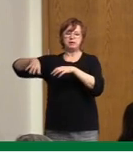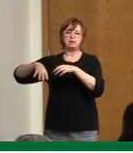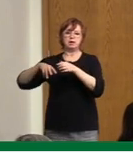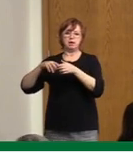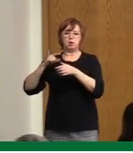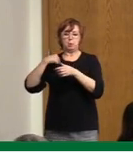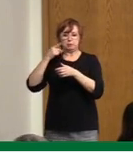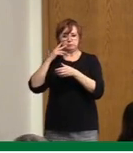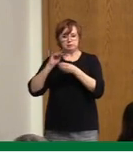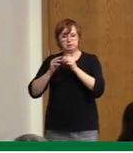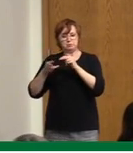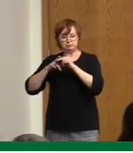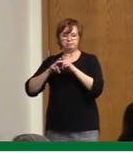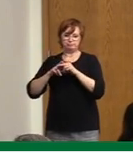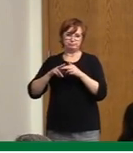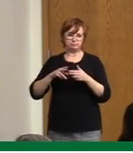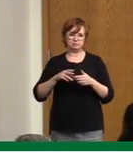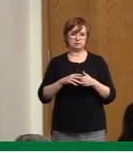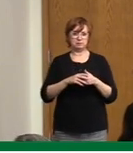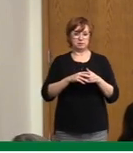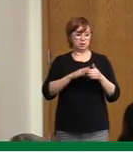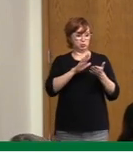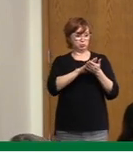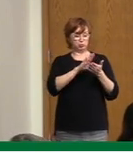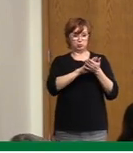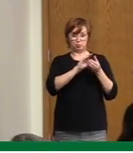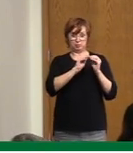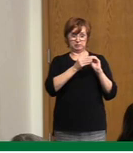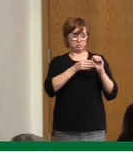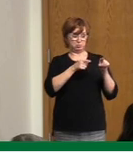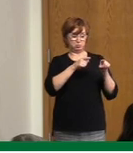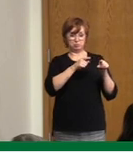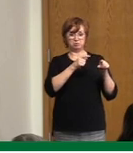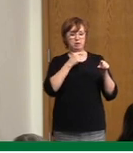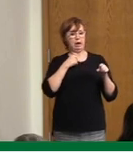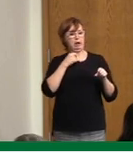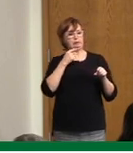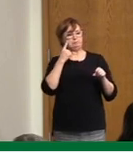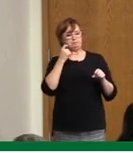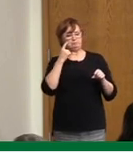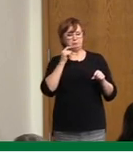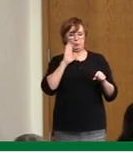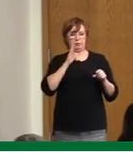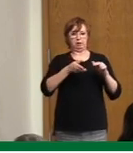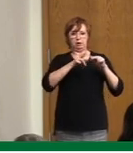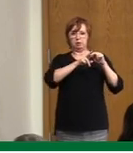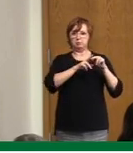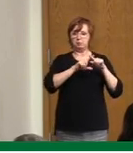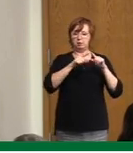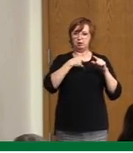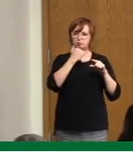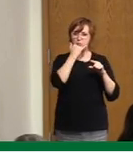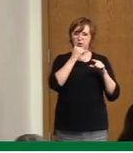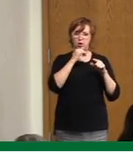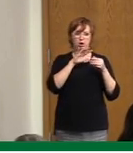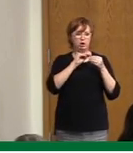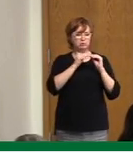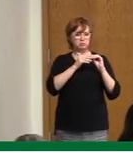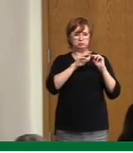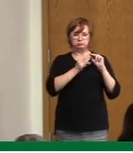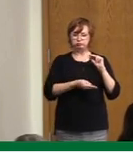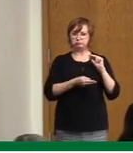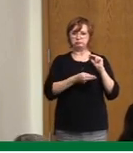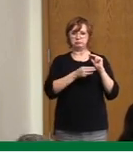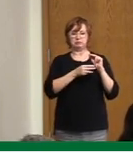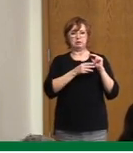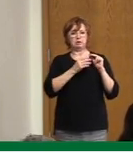school numbers have been well below what my expectation was. So, again, it speaks to the innovation and resiliency of, you know,